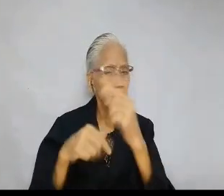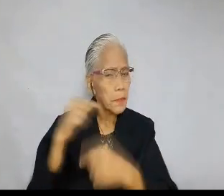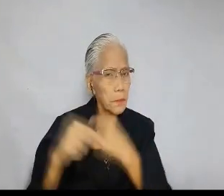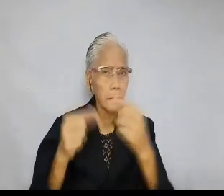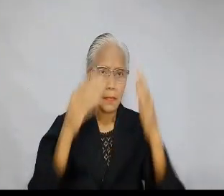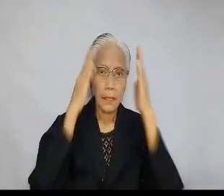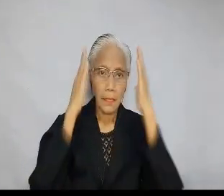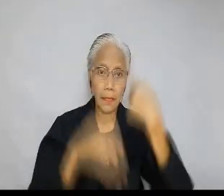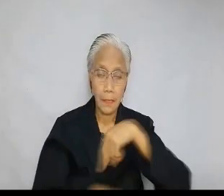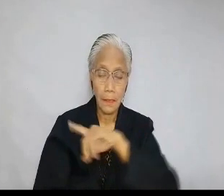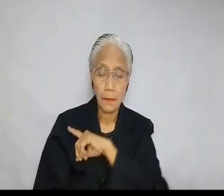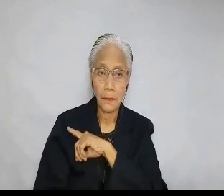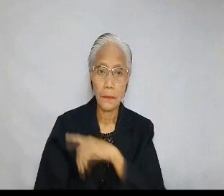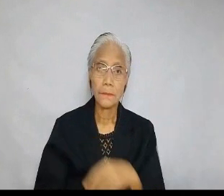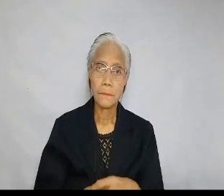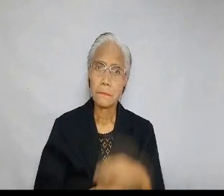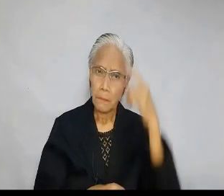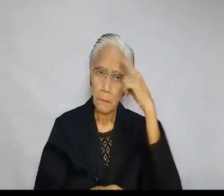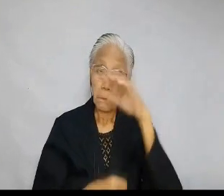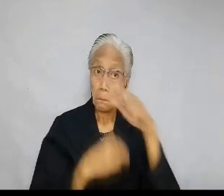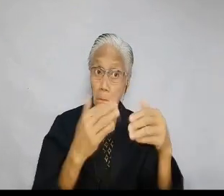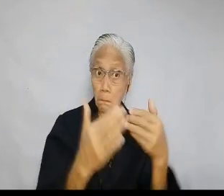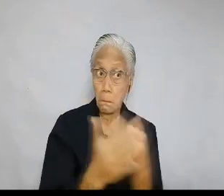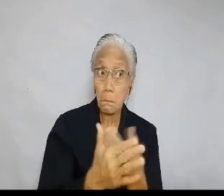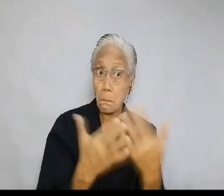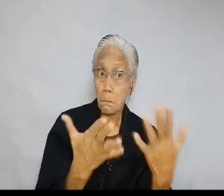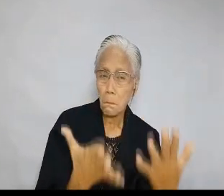graciously hear us. For all of